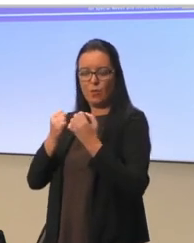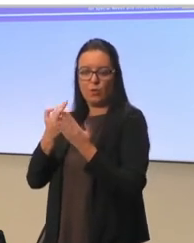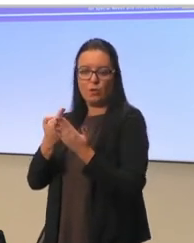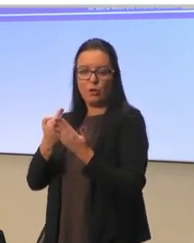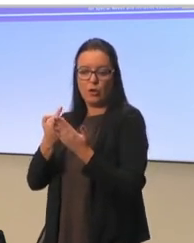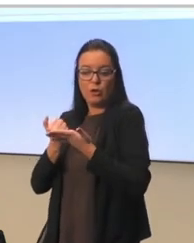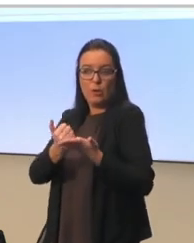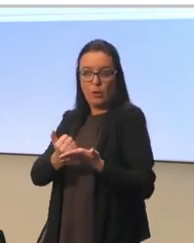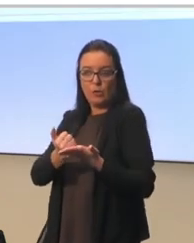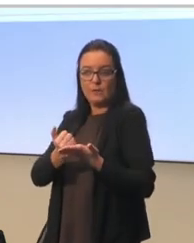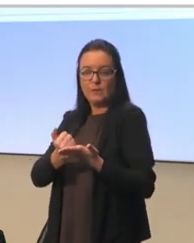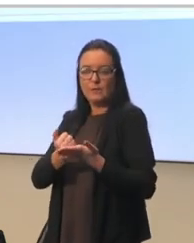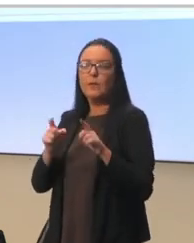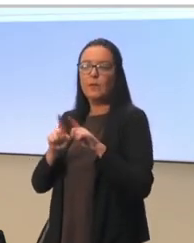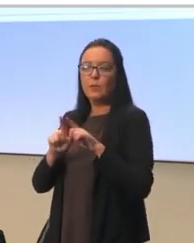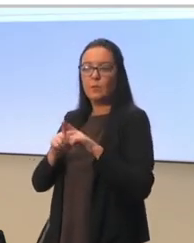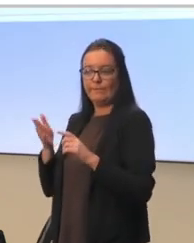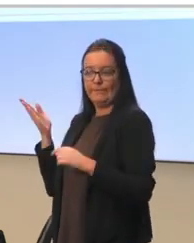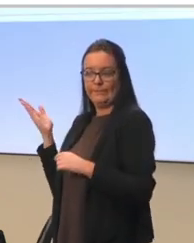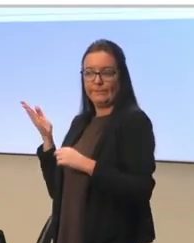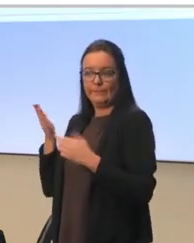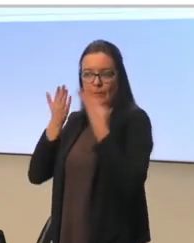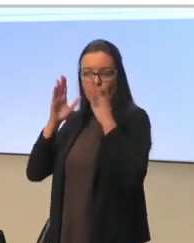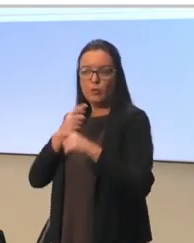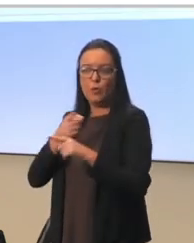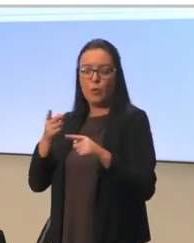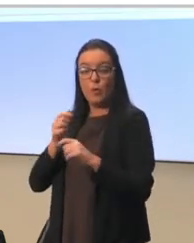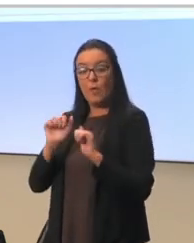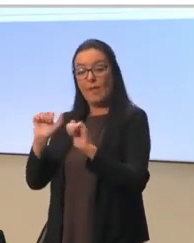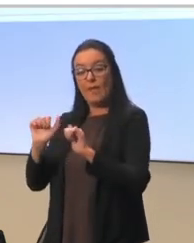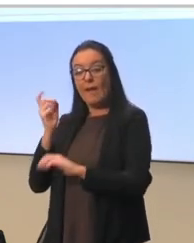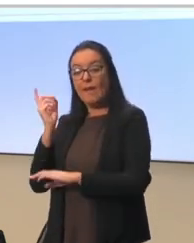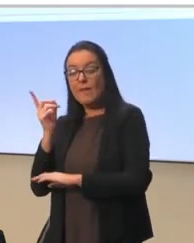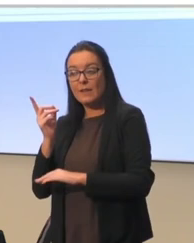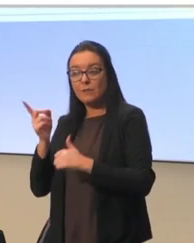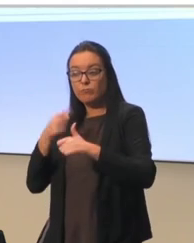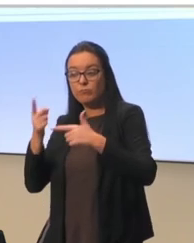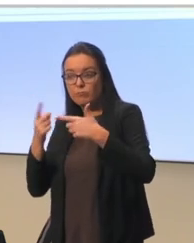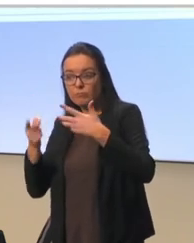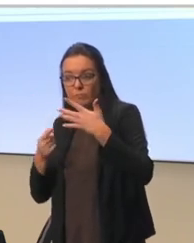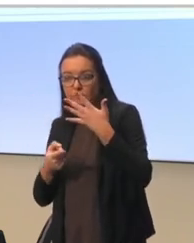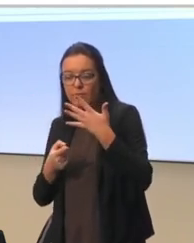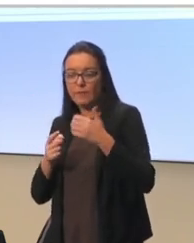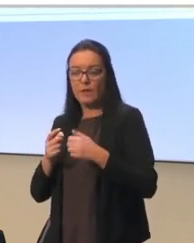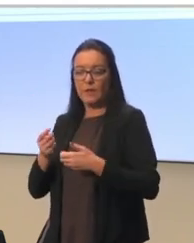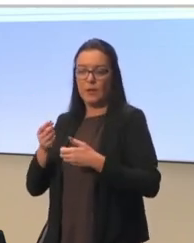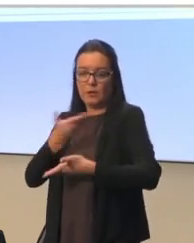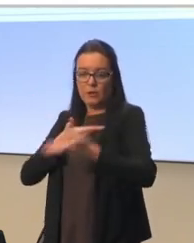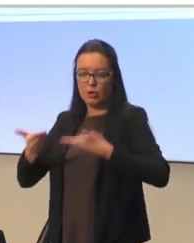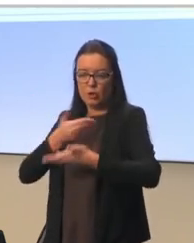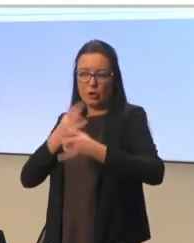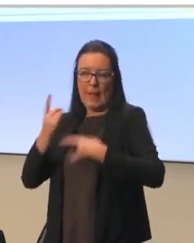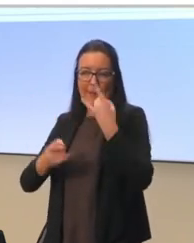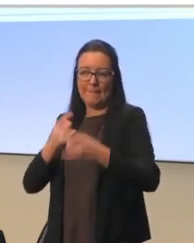their actual suggestions. So, in the first discussion round that took place in May and June,